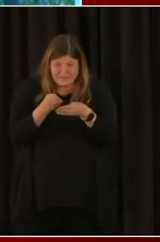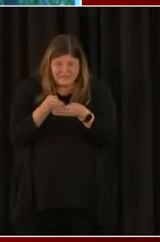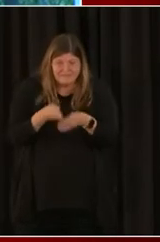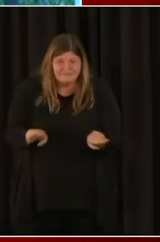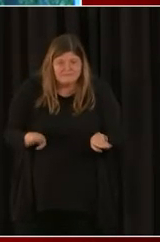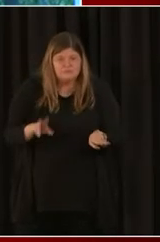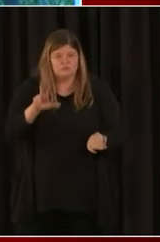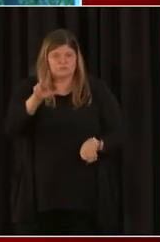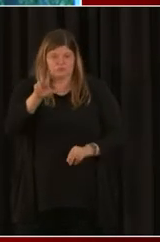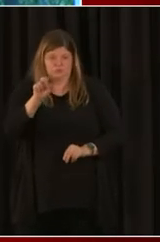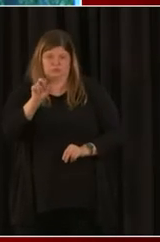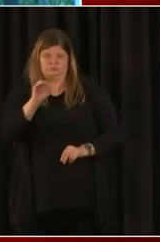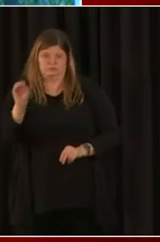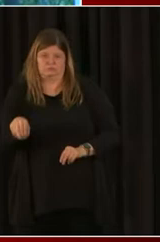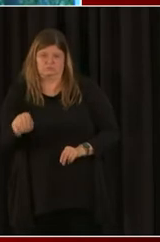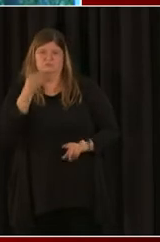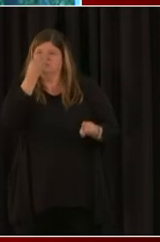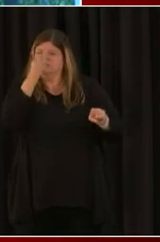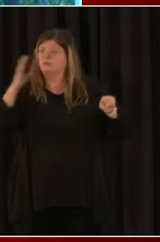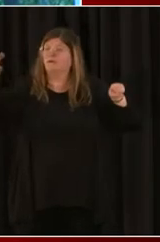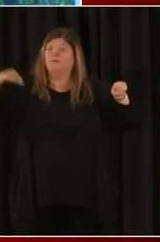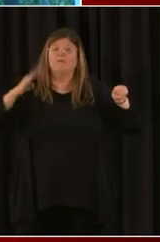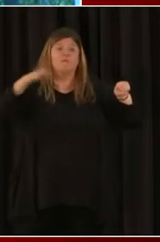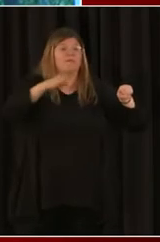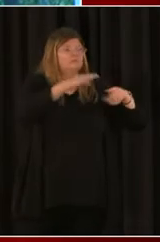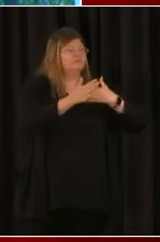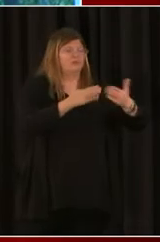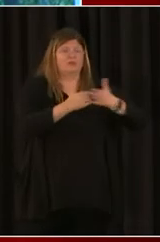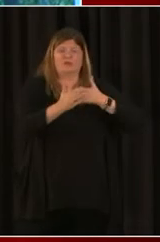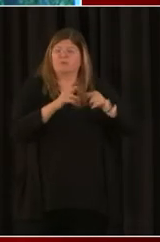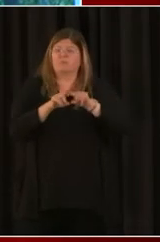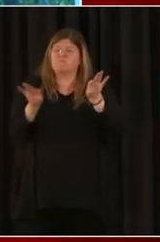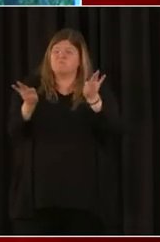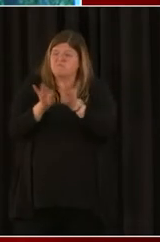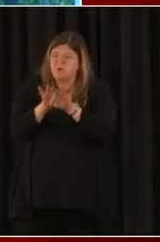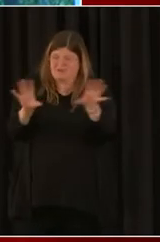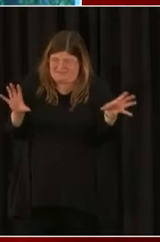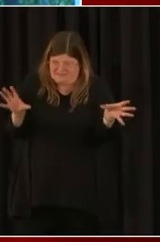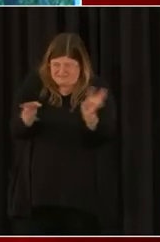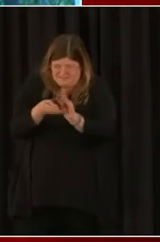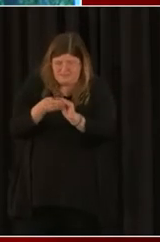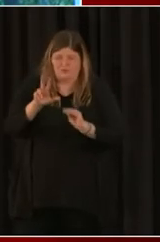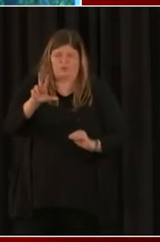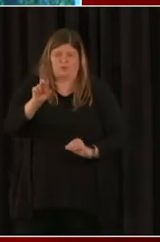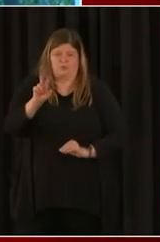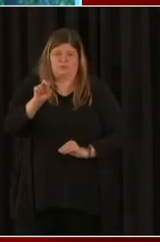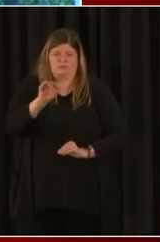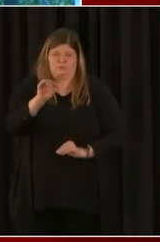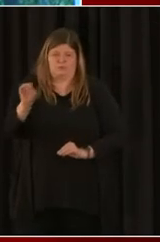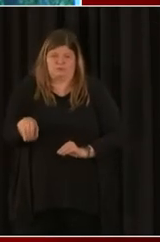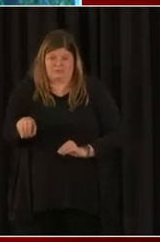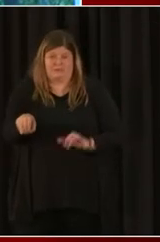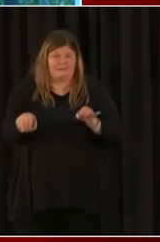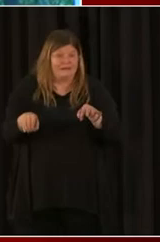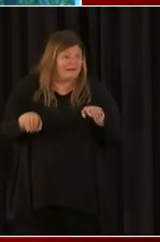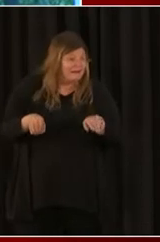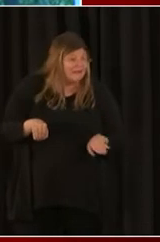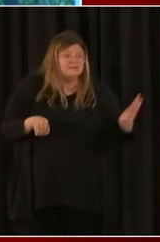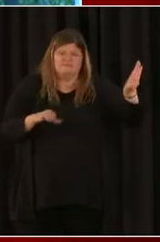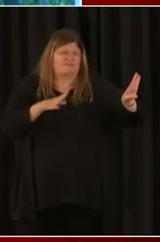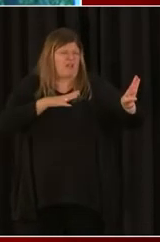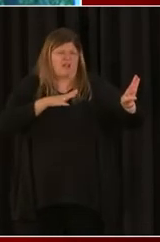too concerned that for the holiday season, they may have seen a slight uptick. It's important that you choose